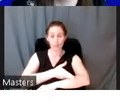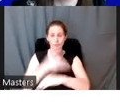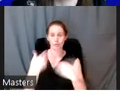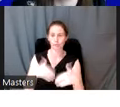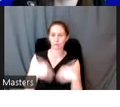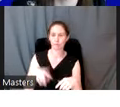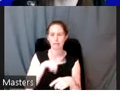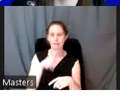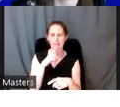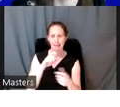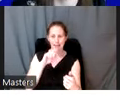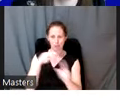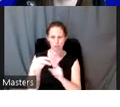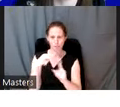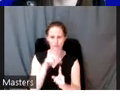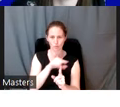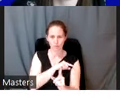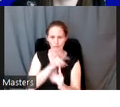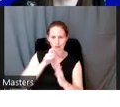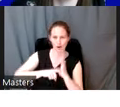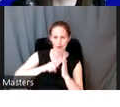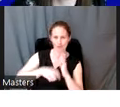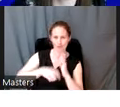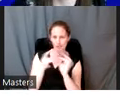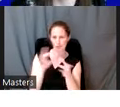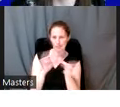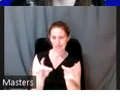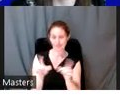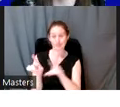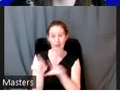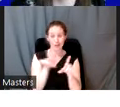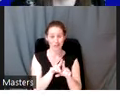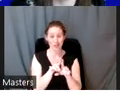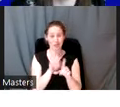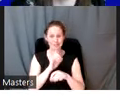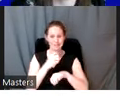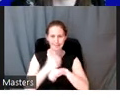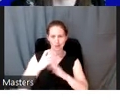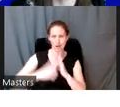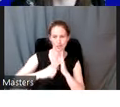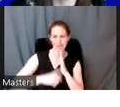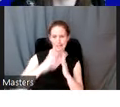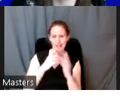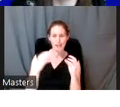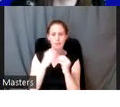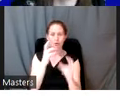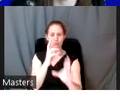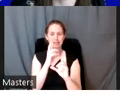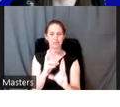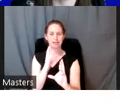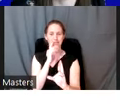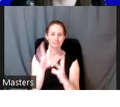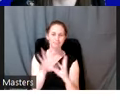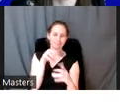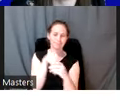empirical and interpretive quality of archaeological narratives, while also situating archaeology within a more respectful and